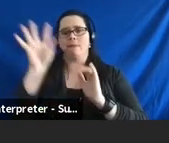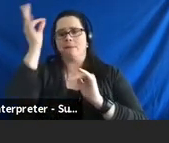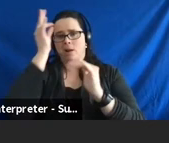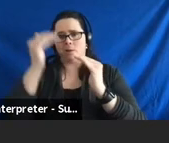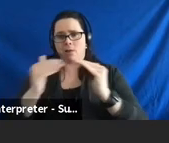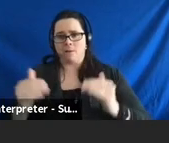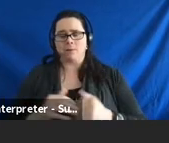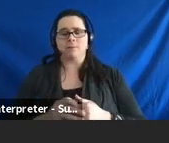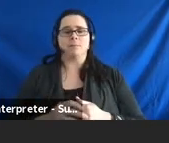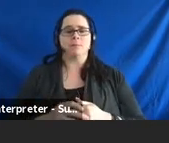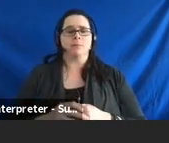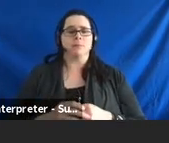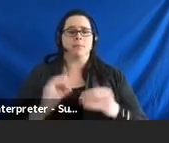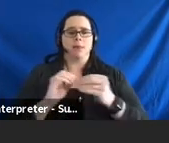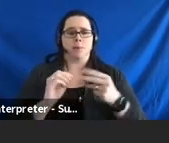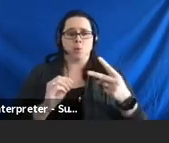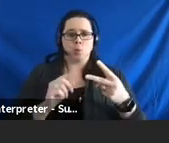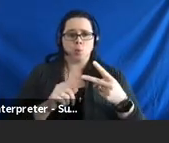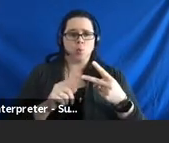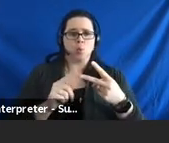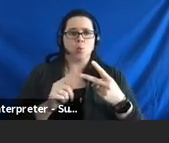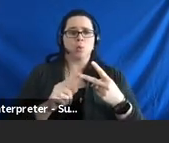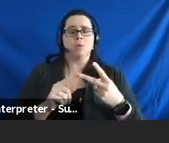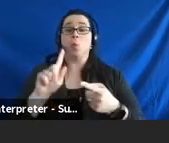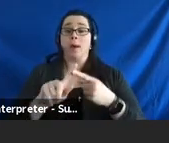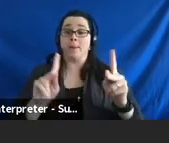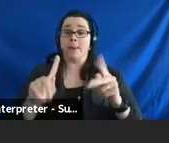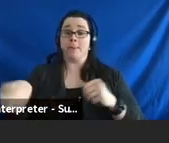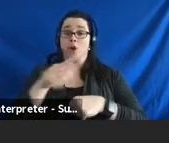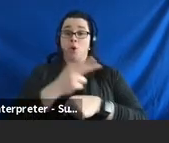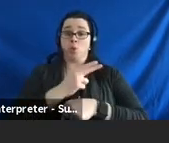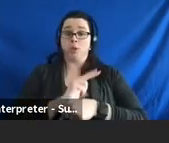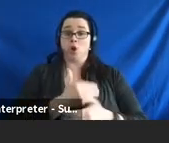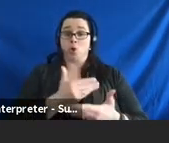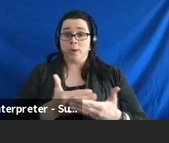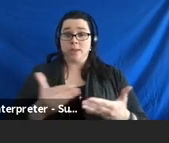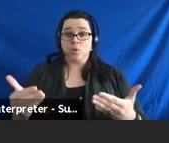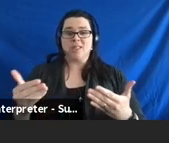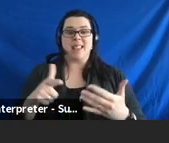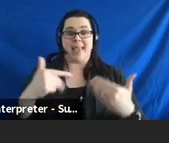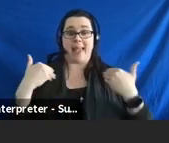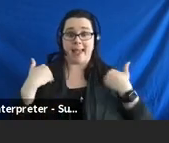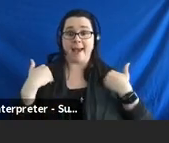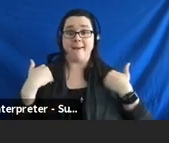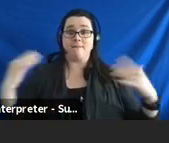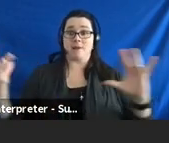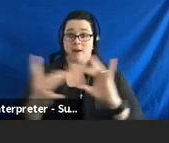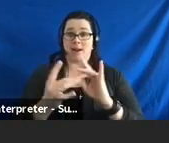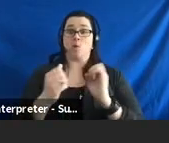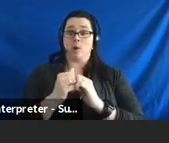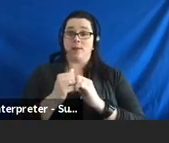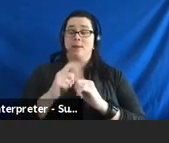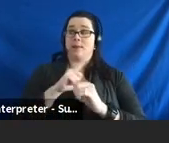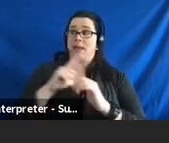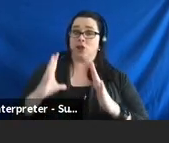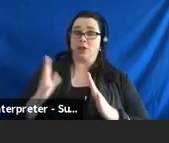And so, this one here, when folks are using our resources and they have connected with the legislator